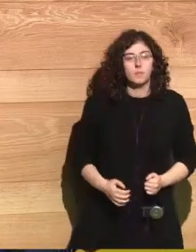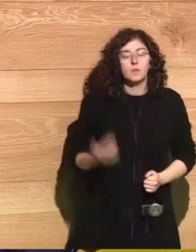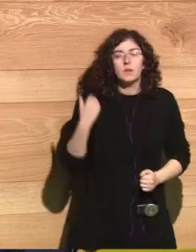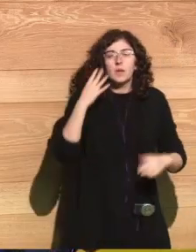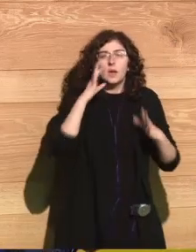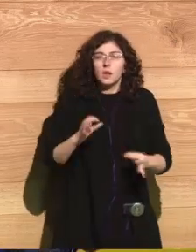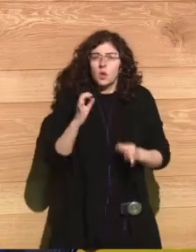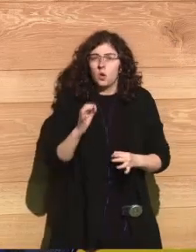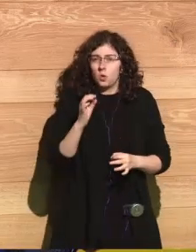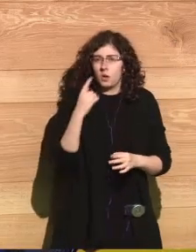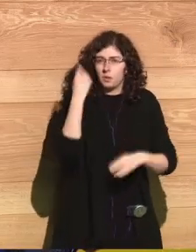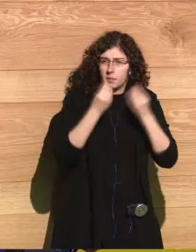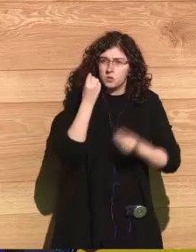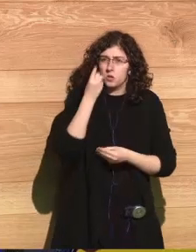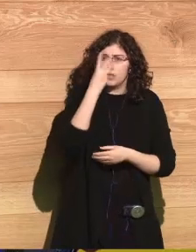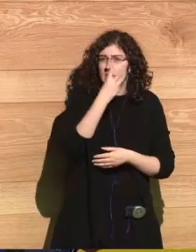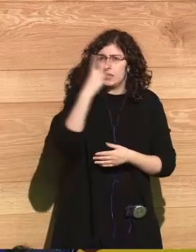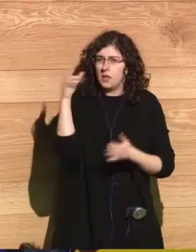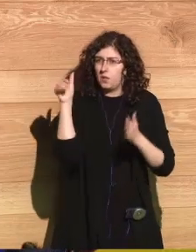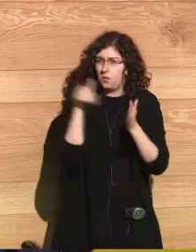back to the United States.